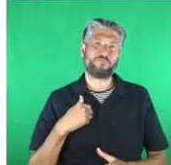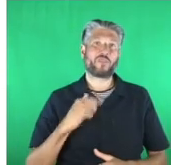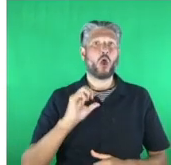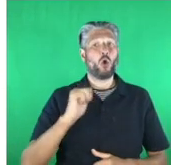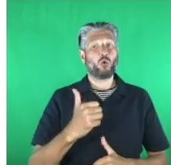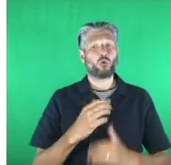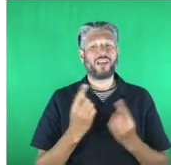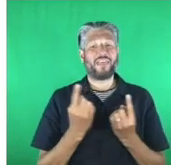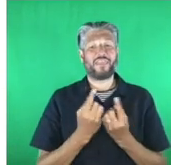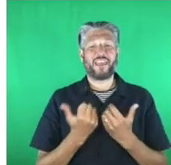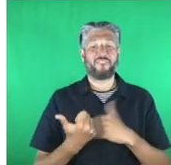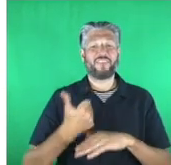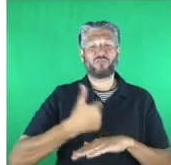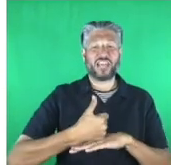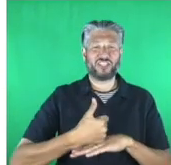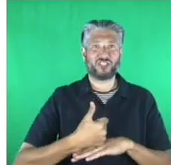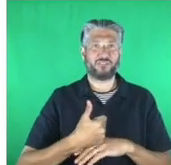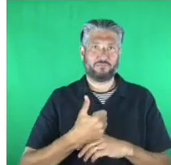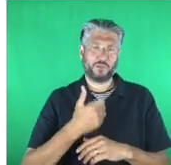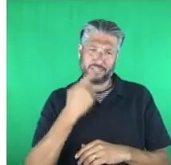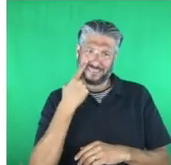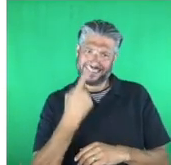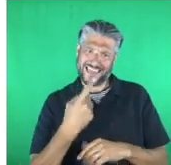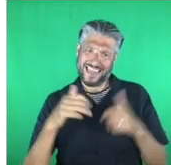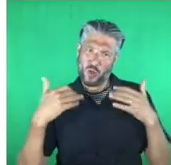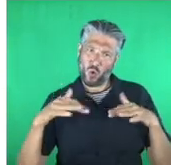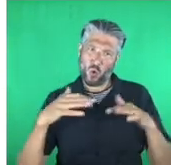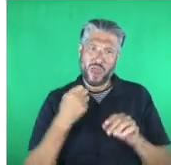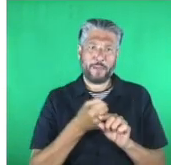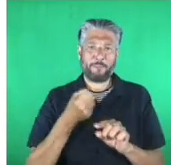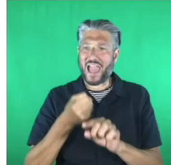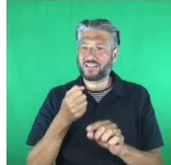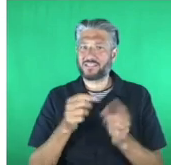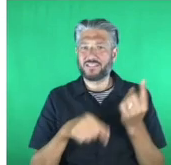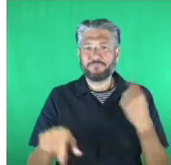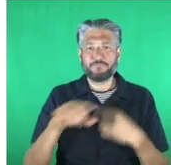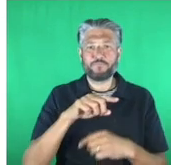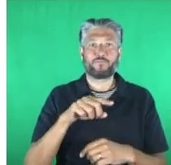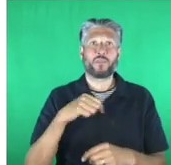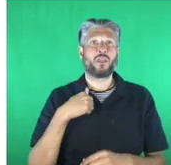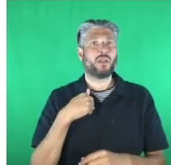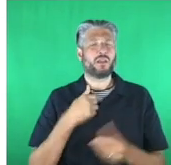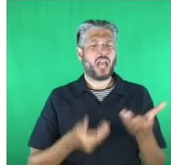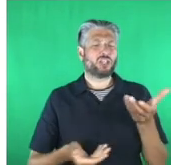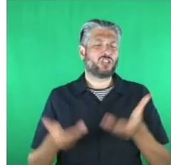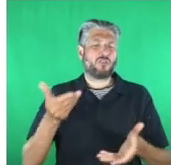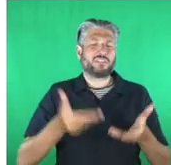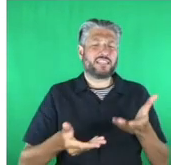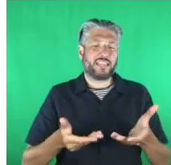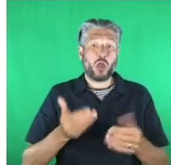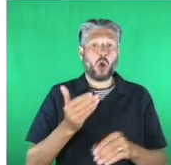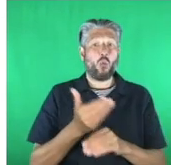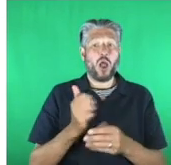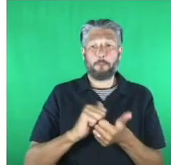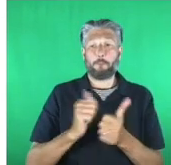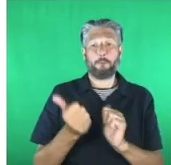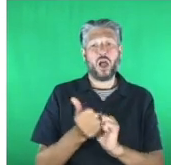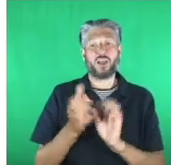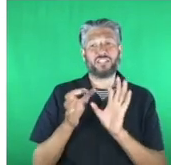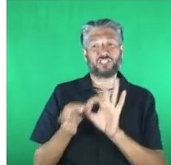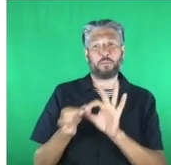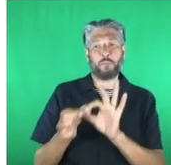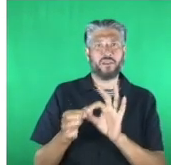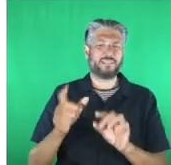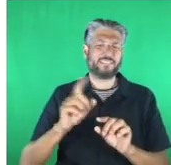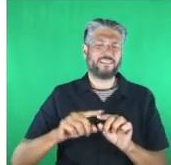impact this pioneering work creates as a digital inclusion charity we work in partnership with thousands of community partners who are on the front line every day